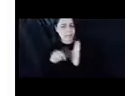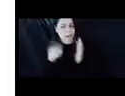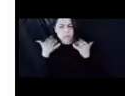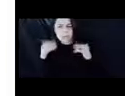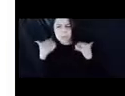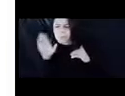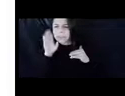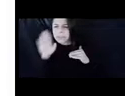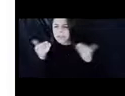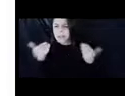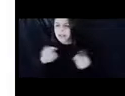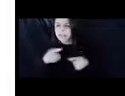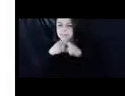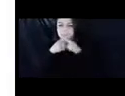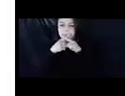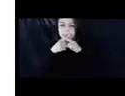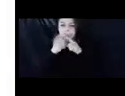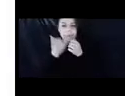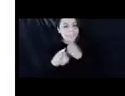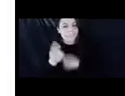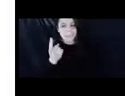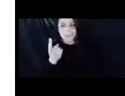ahead and mute everyone.